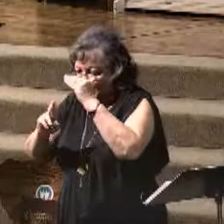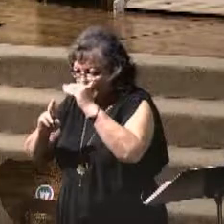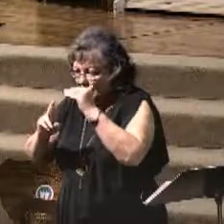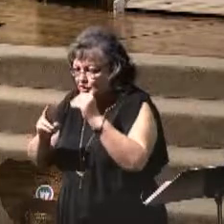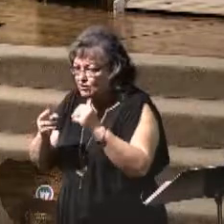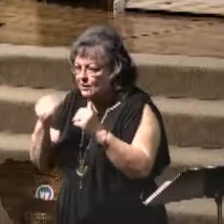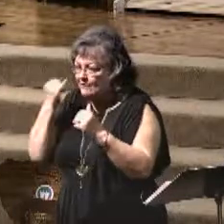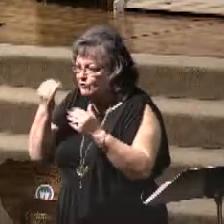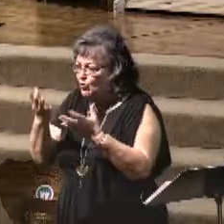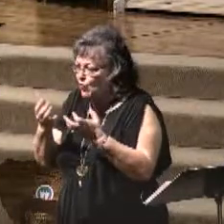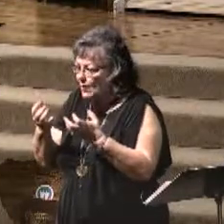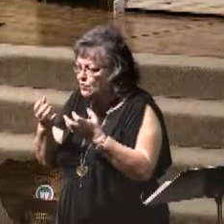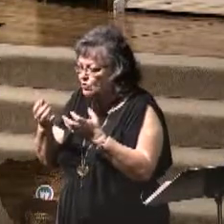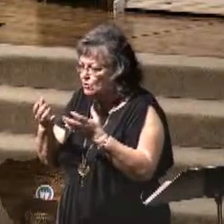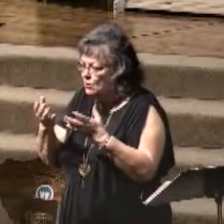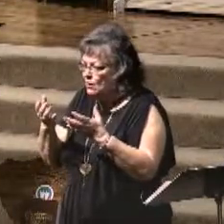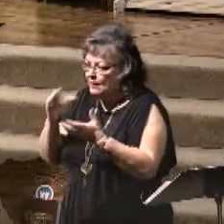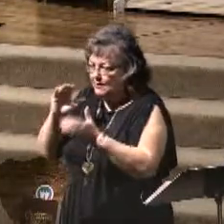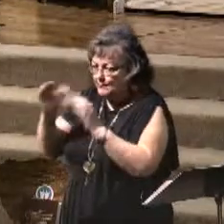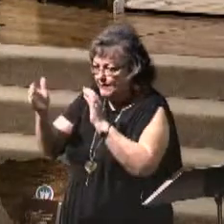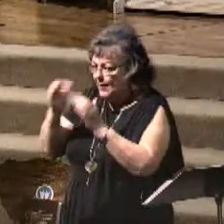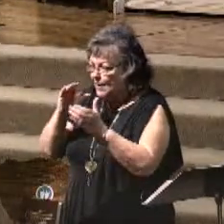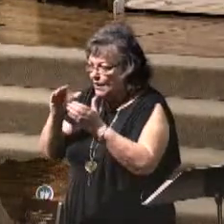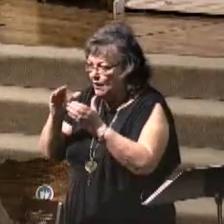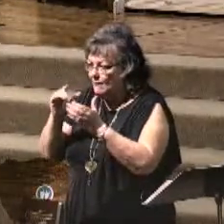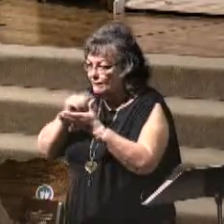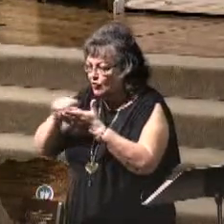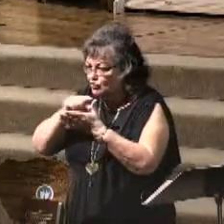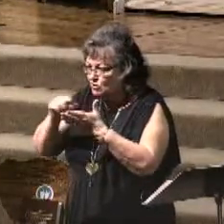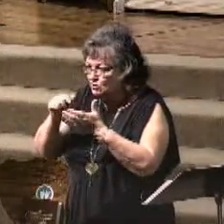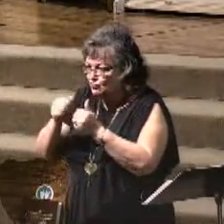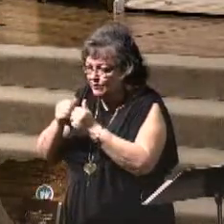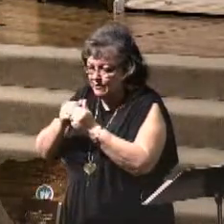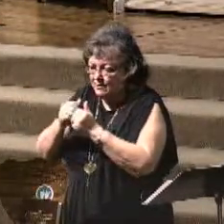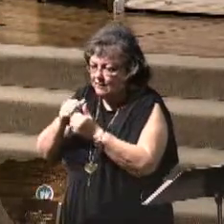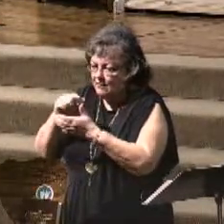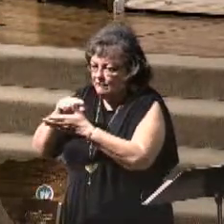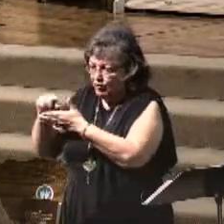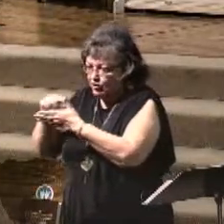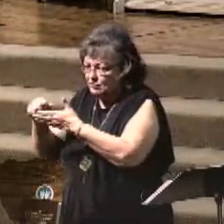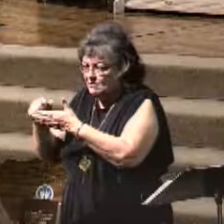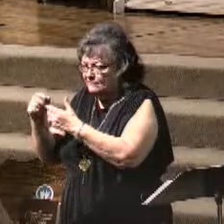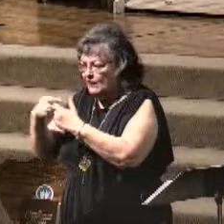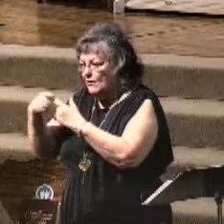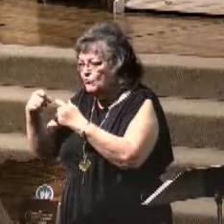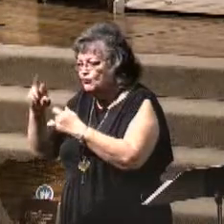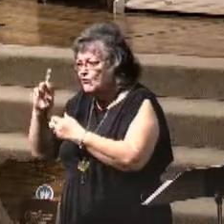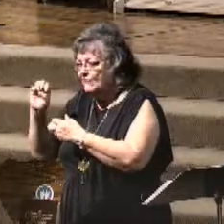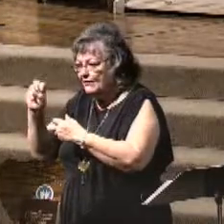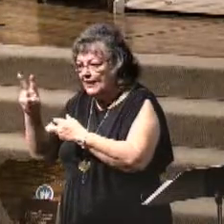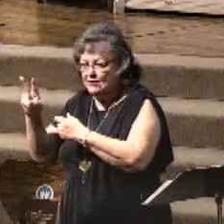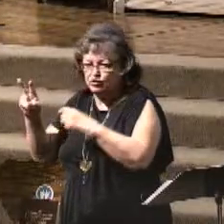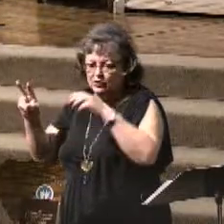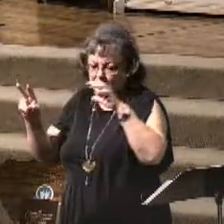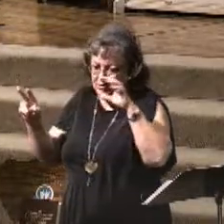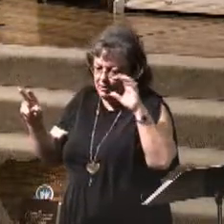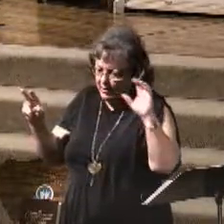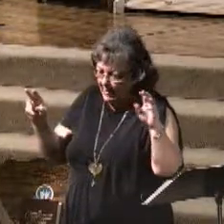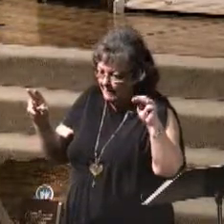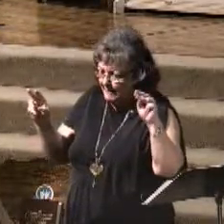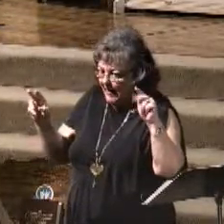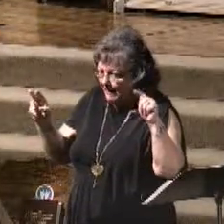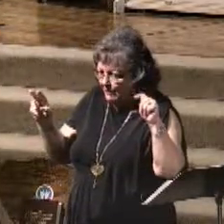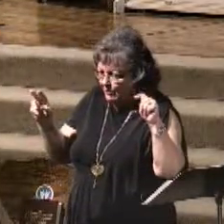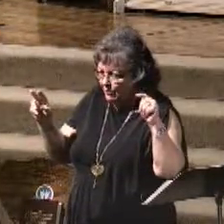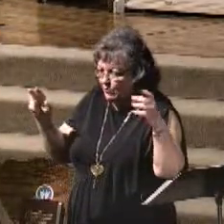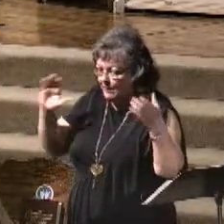want to compare Scripture with Scripture on prophecy, then I encourage you to take those and take Daniel 9